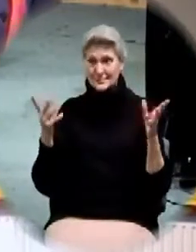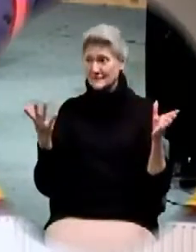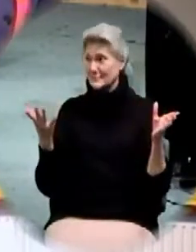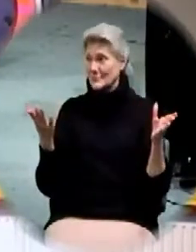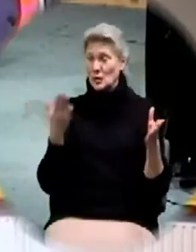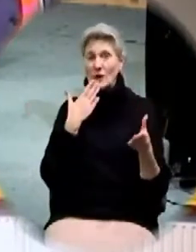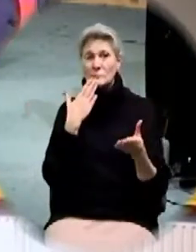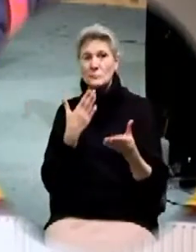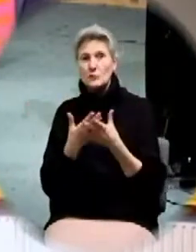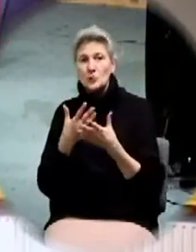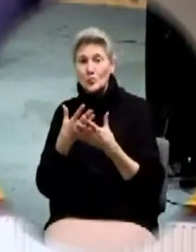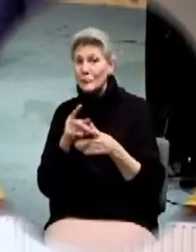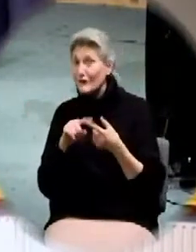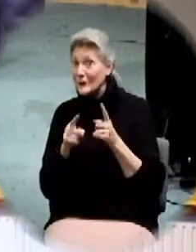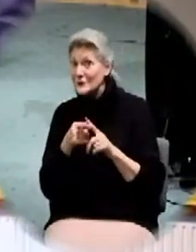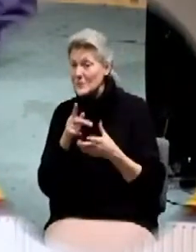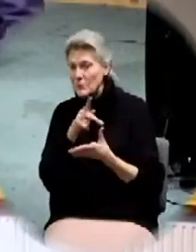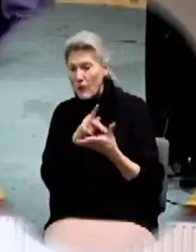Paul was there too.